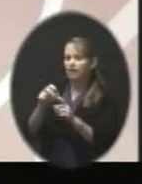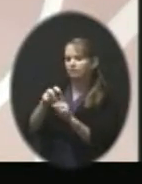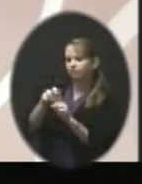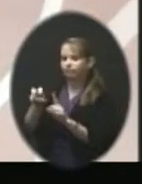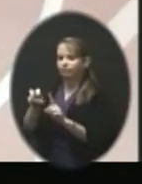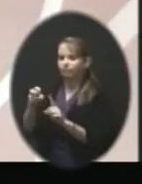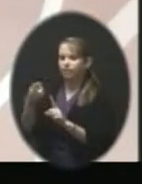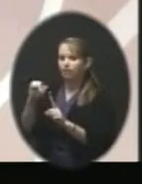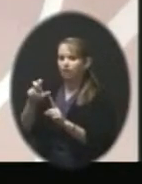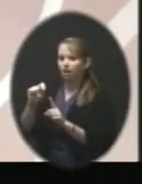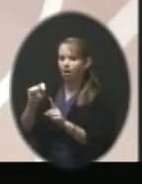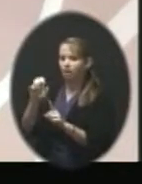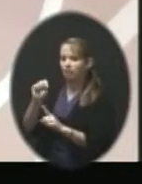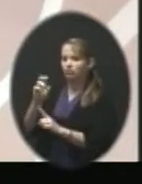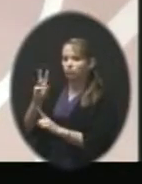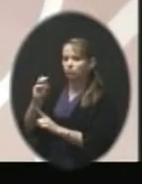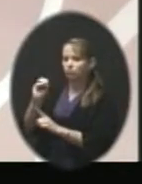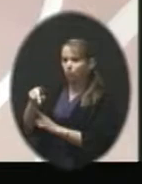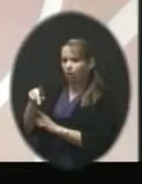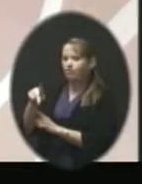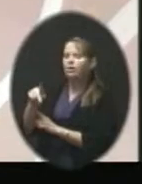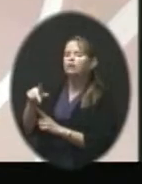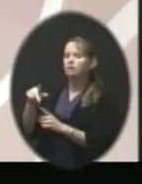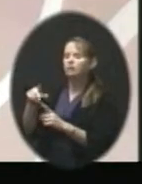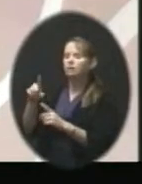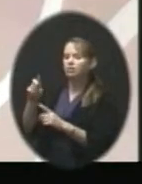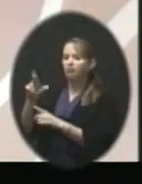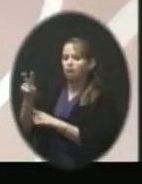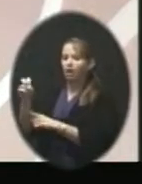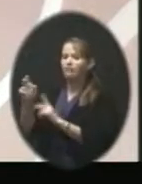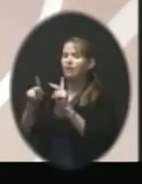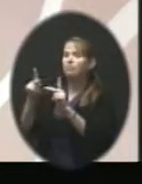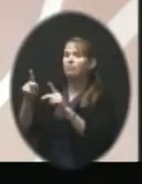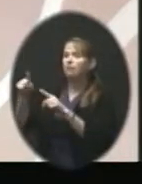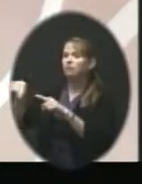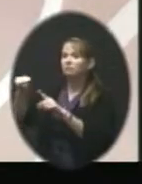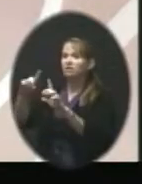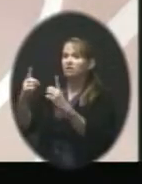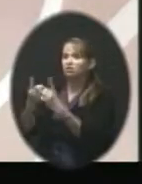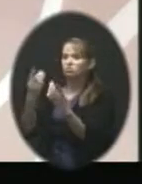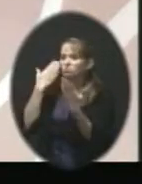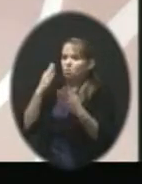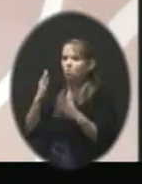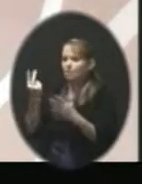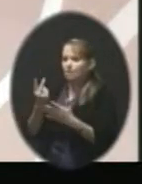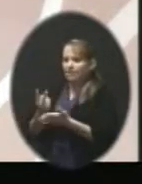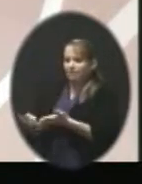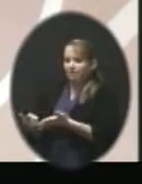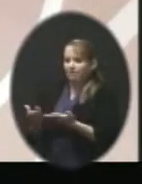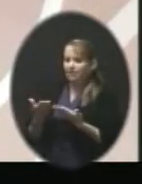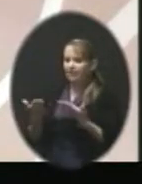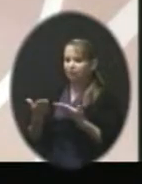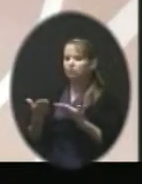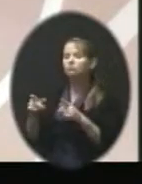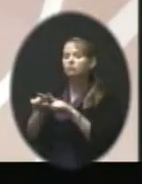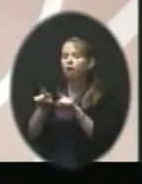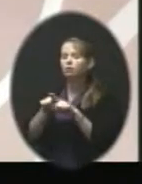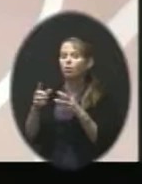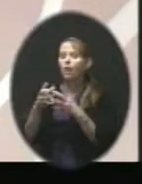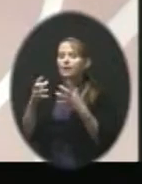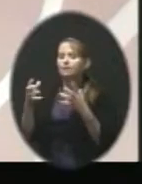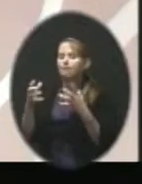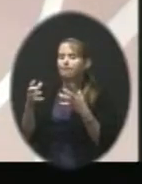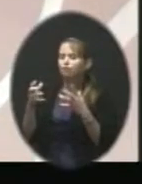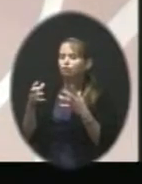drive. People out in the district don't even know that something has failed behind the scenes. We also do as much power redundancy as we